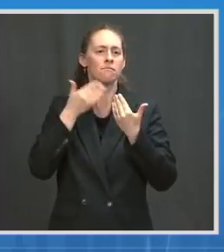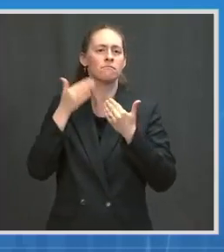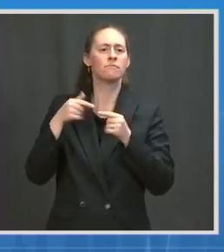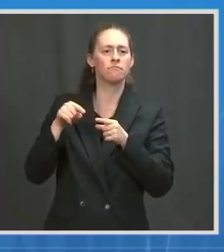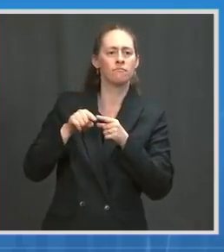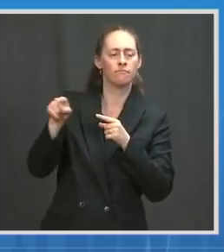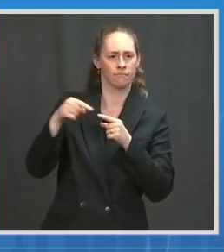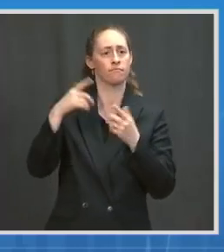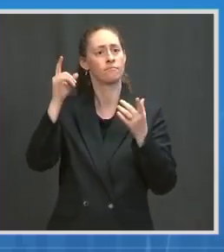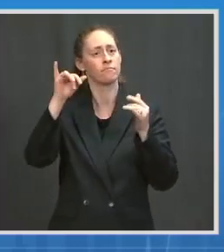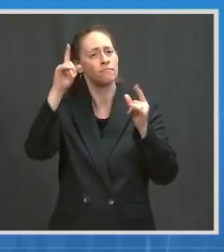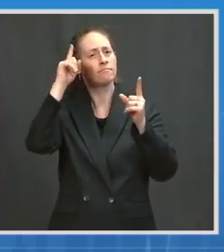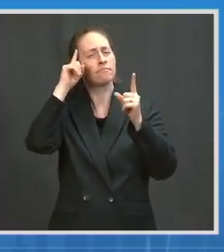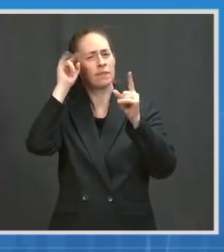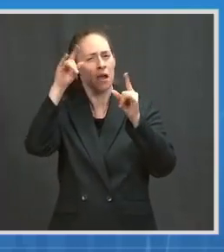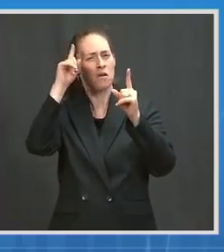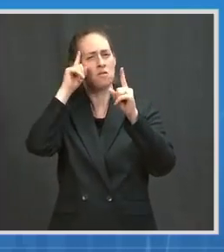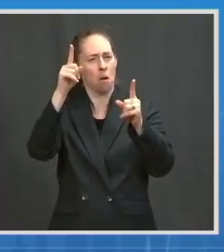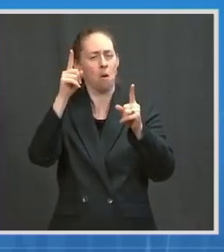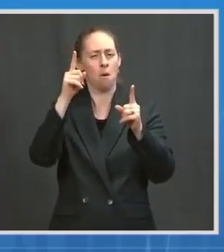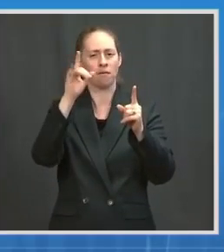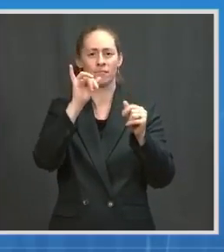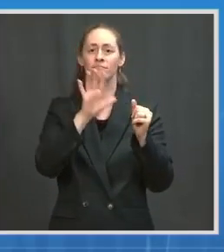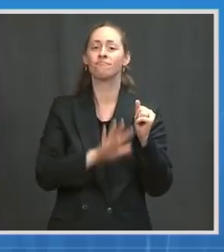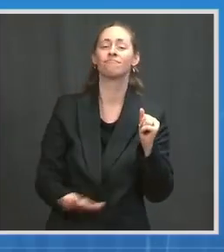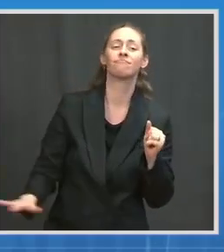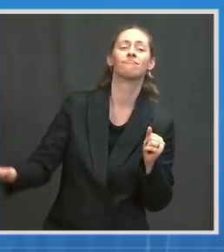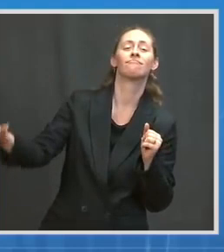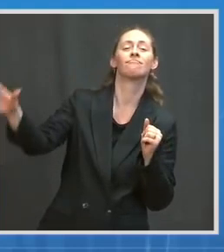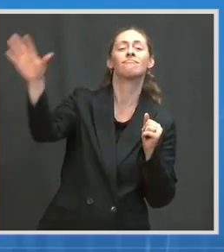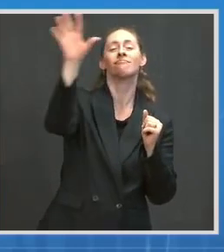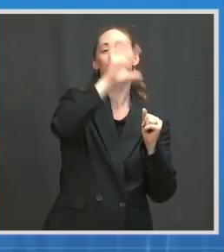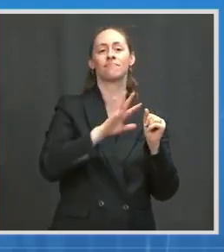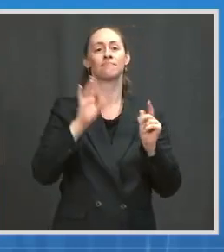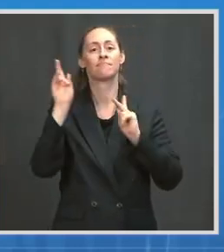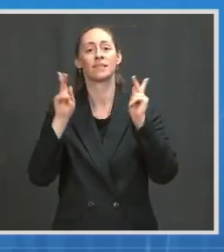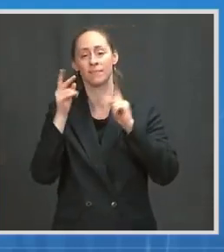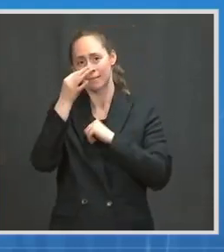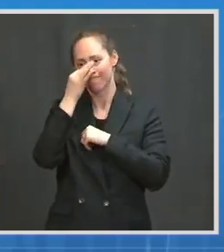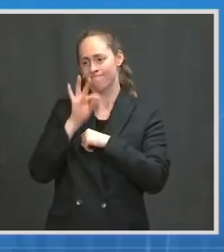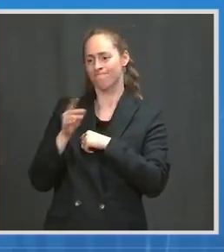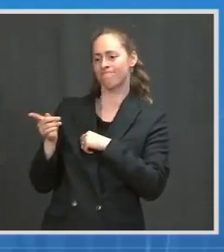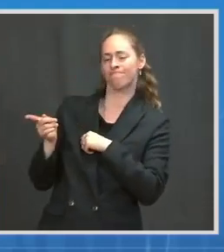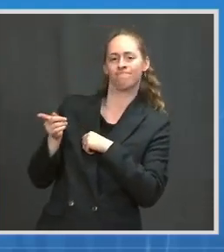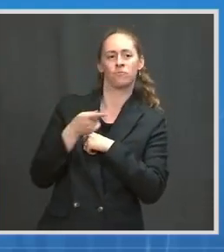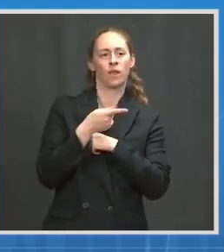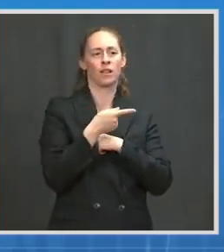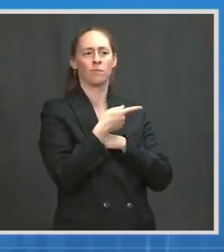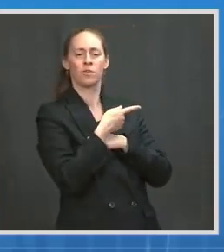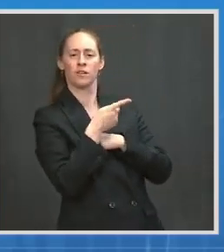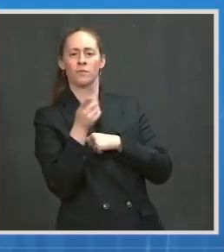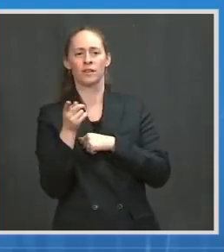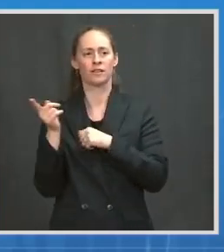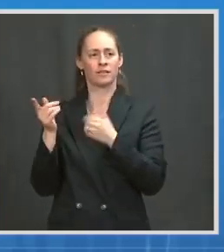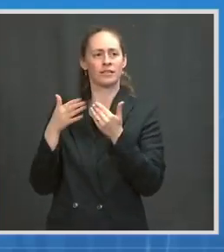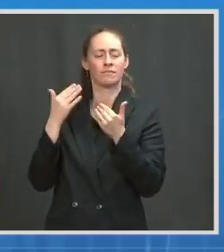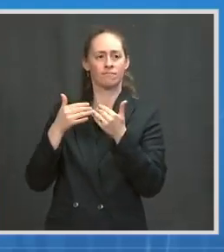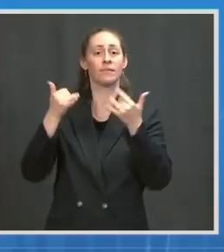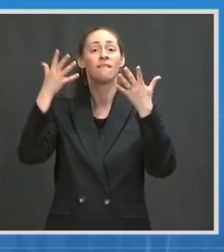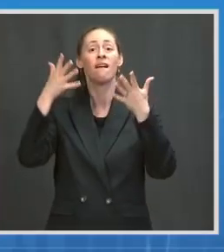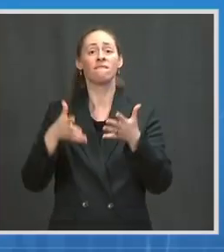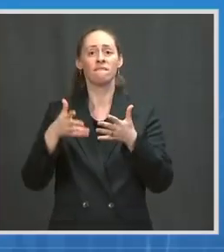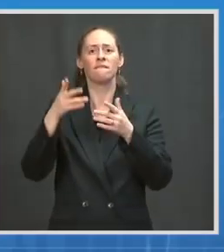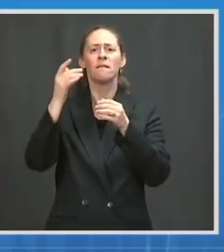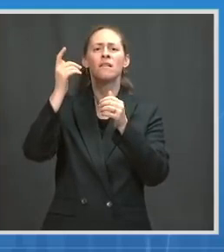Americans. But what about the other 10 percent? People who live in remote and rural districts. So, we are activating the rural health community